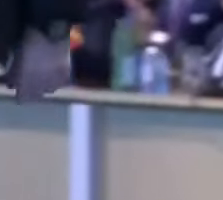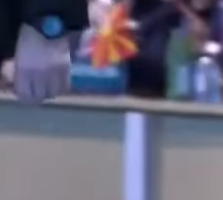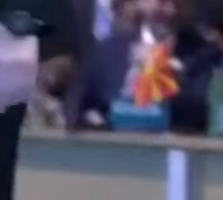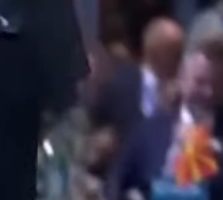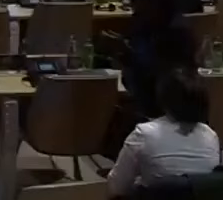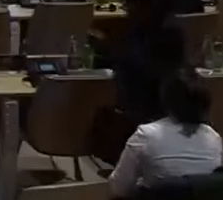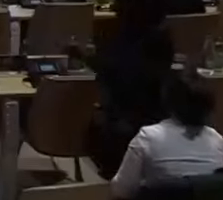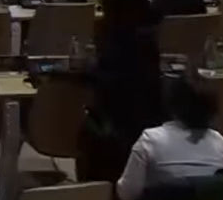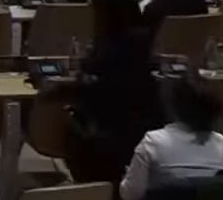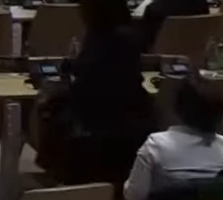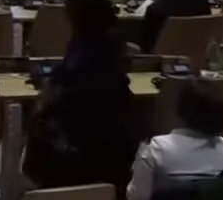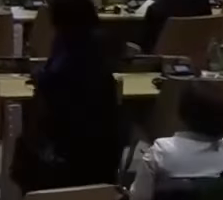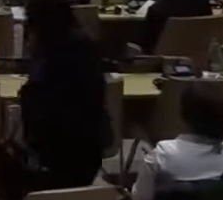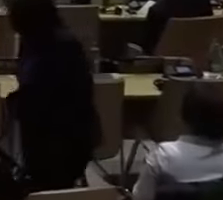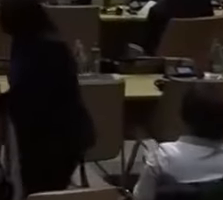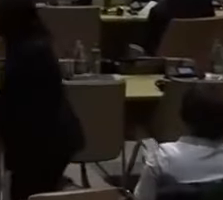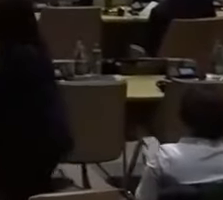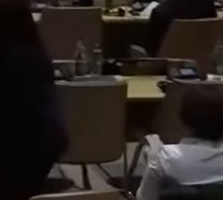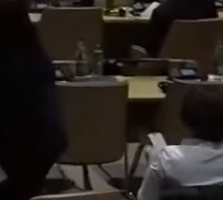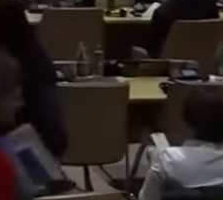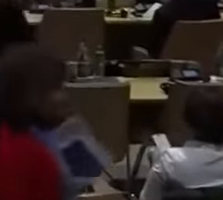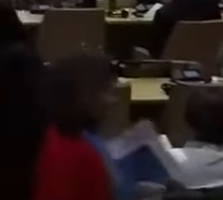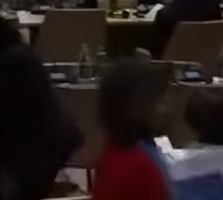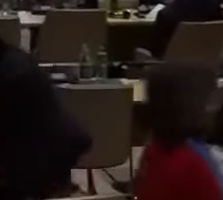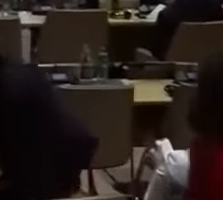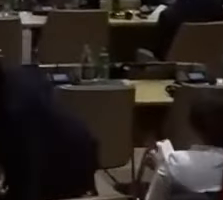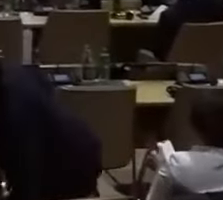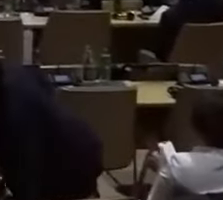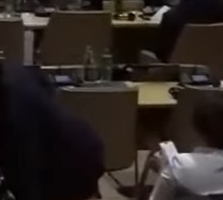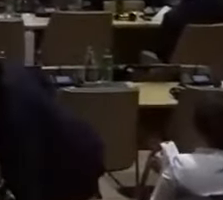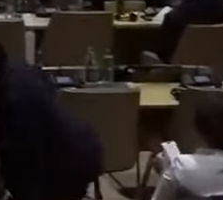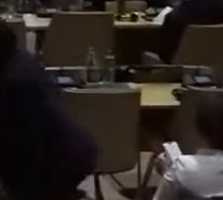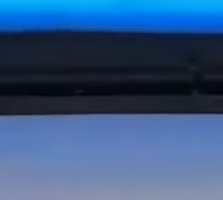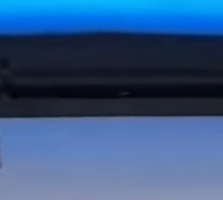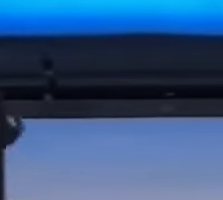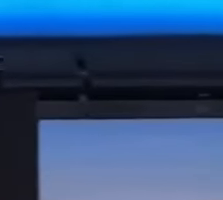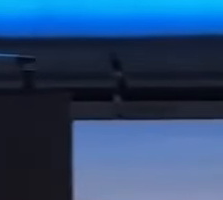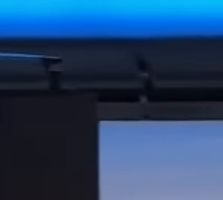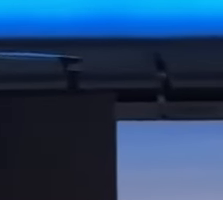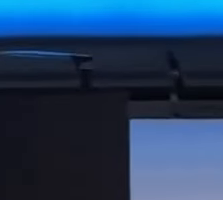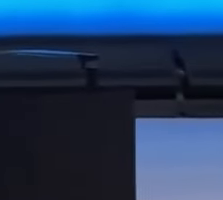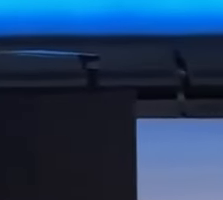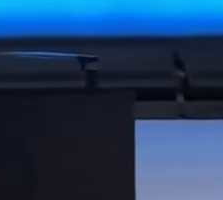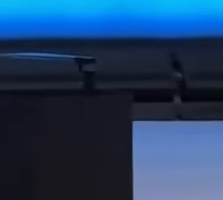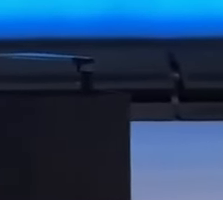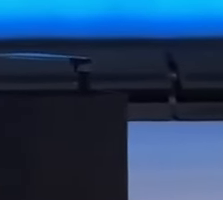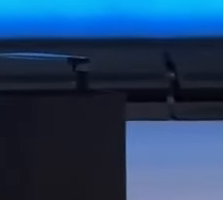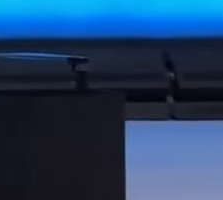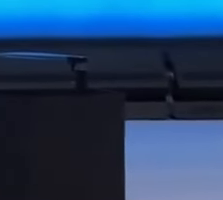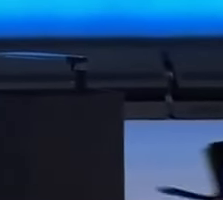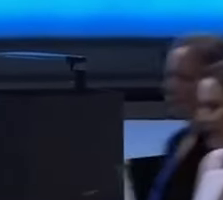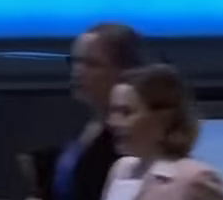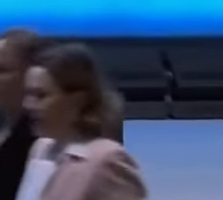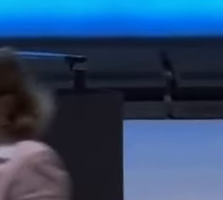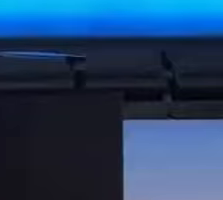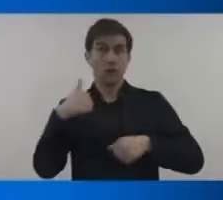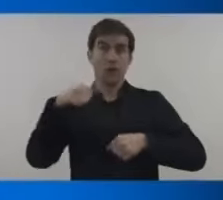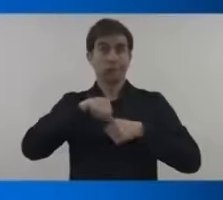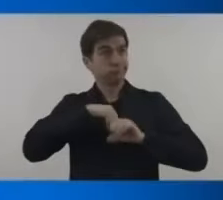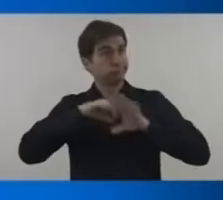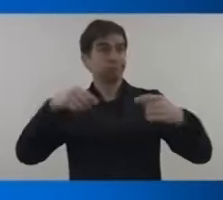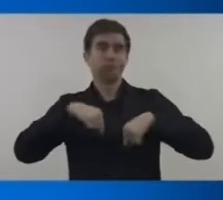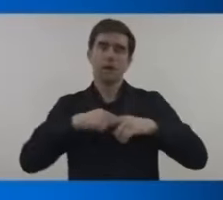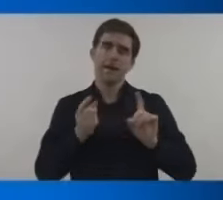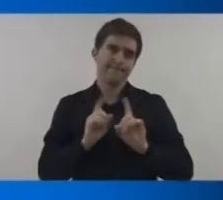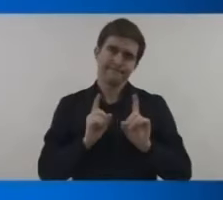azerbaijan's president ilham aliev declared natural resources including oil and natural gas were gifts from god in his opening